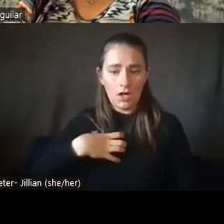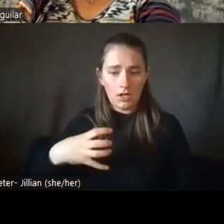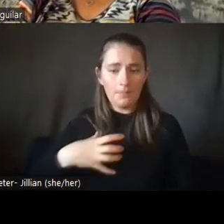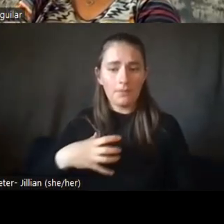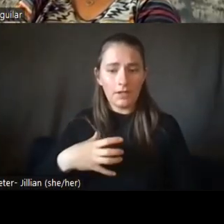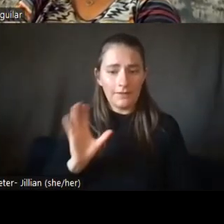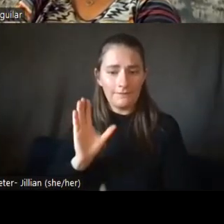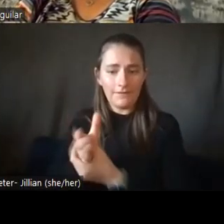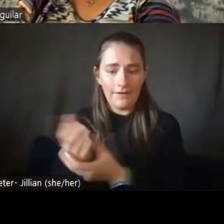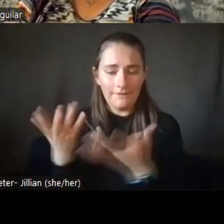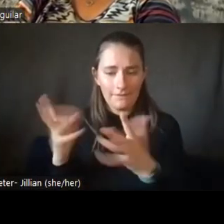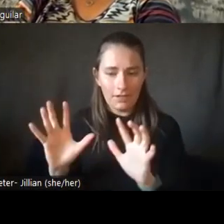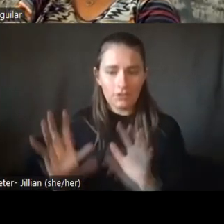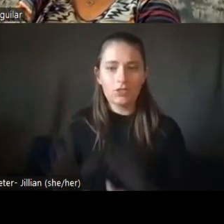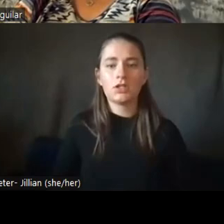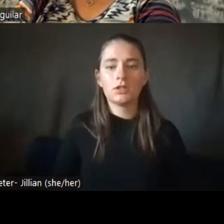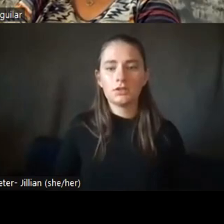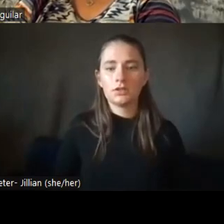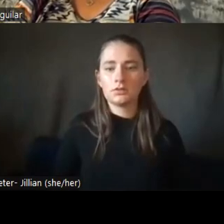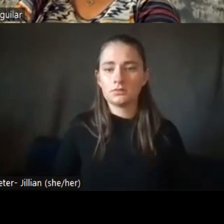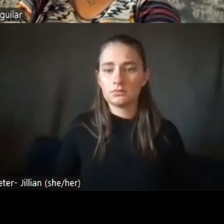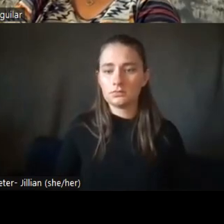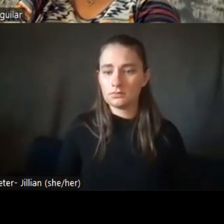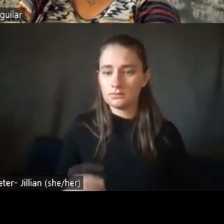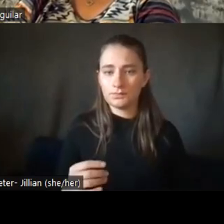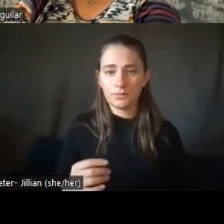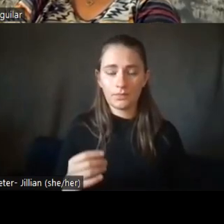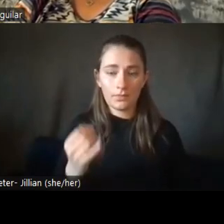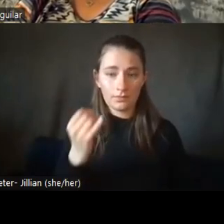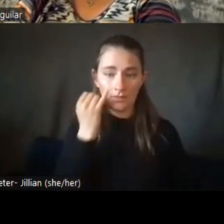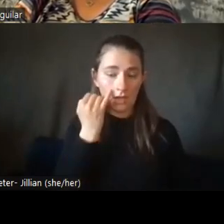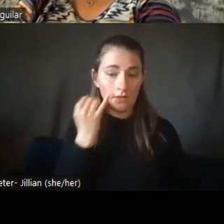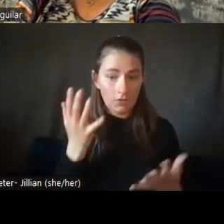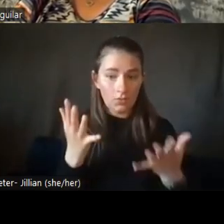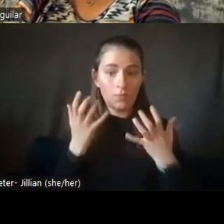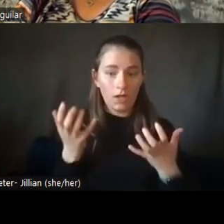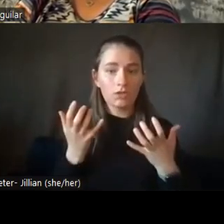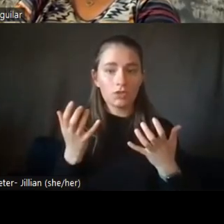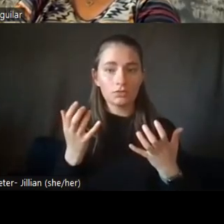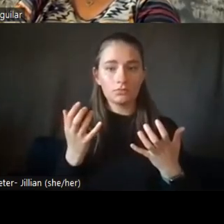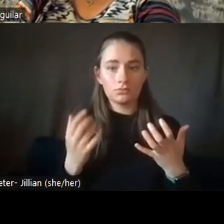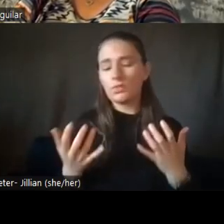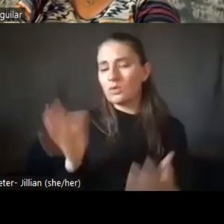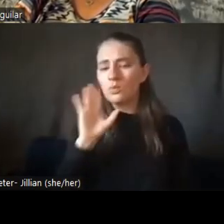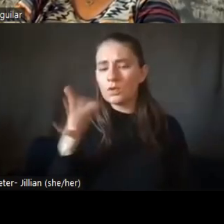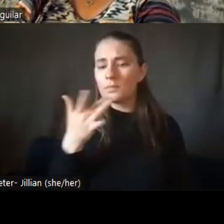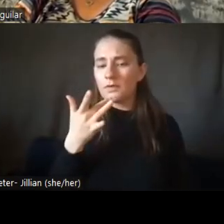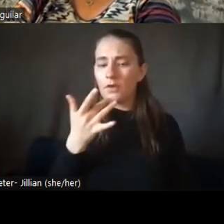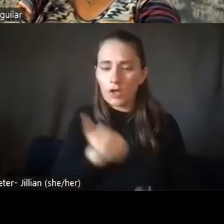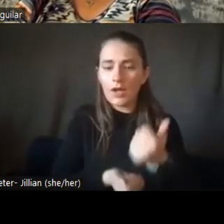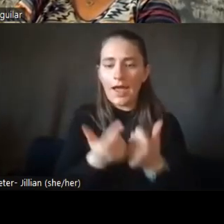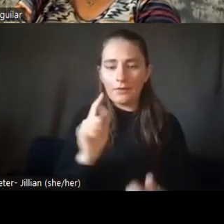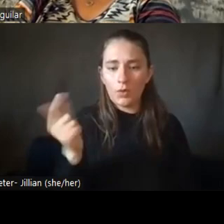open this up to the floor overall, if you want to take the first step, but we would prefer if we could hear from all of you on this subject.